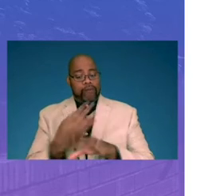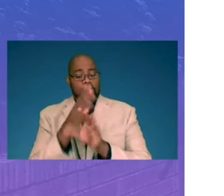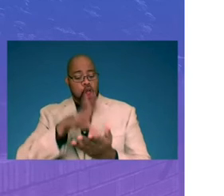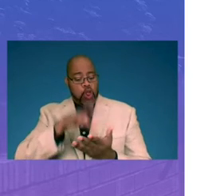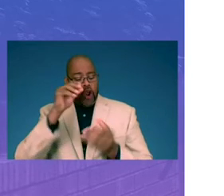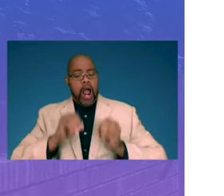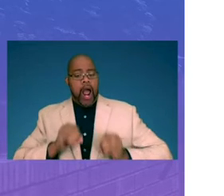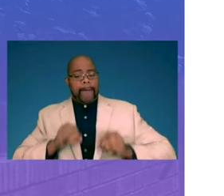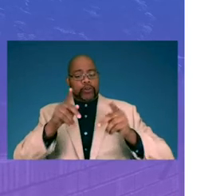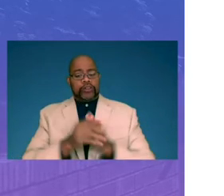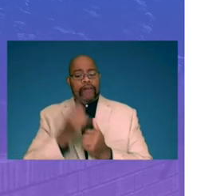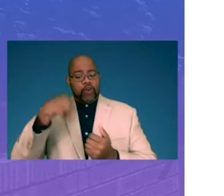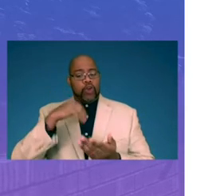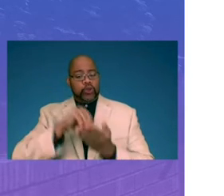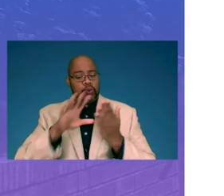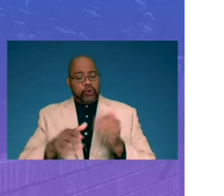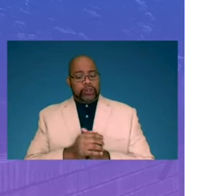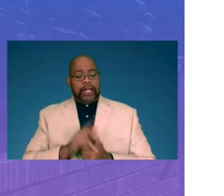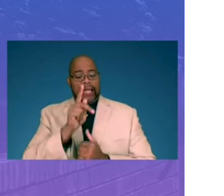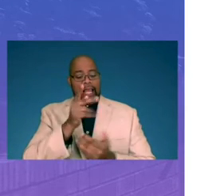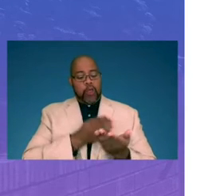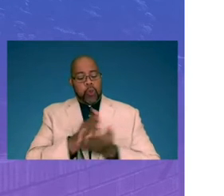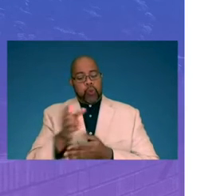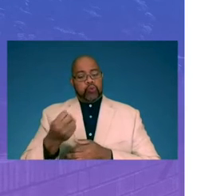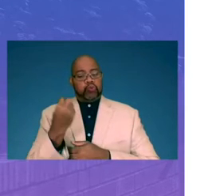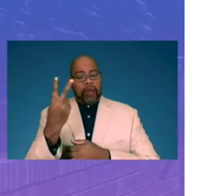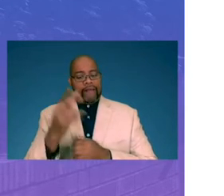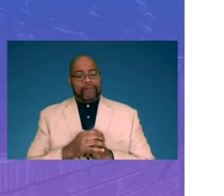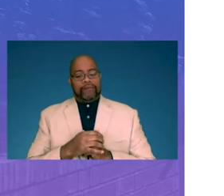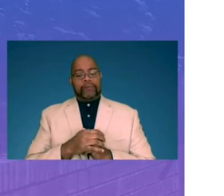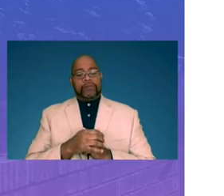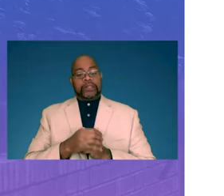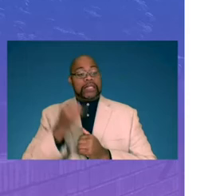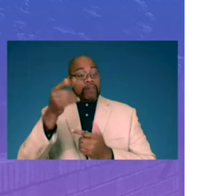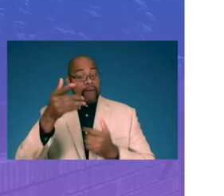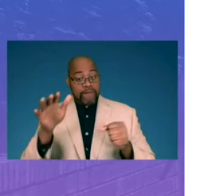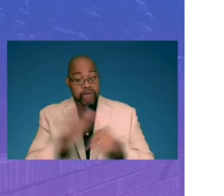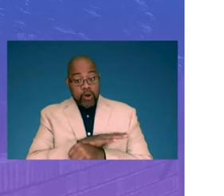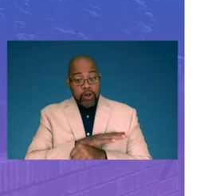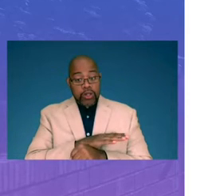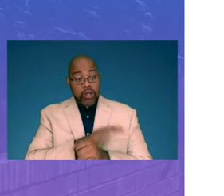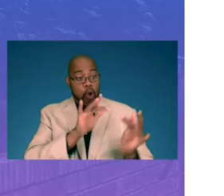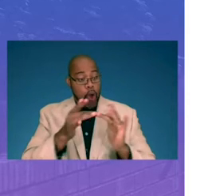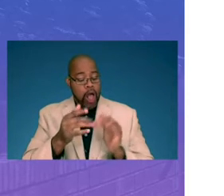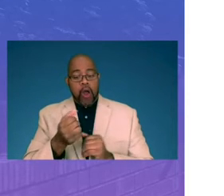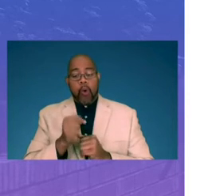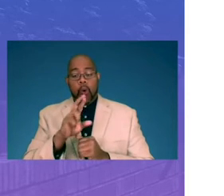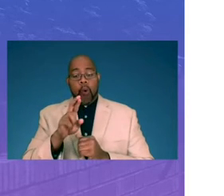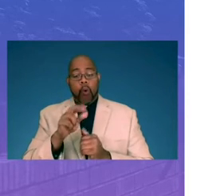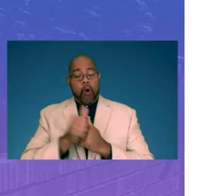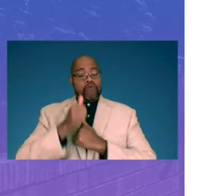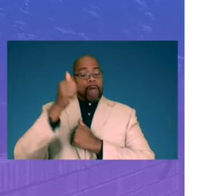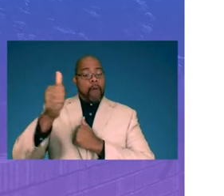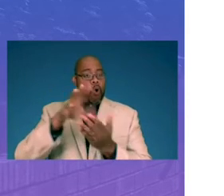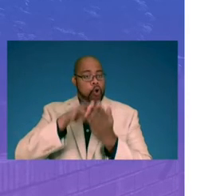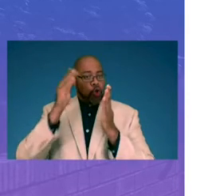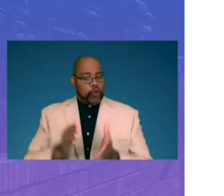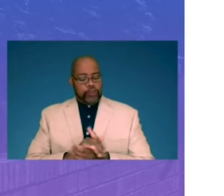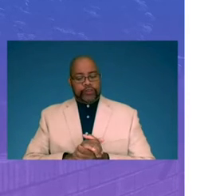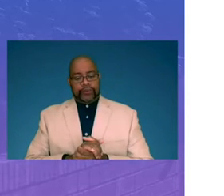opportunities for our students K-12, whether they were fully online or remote learners.